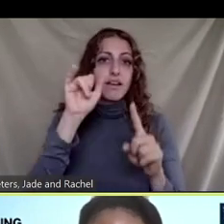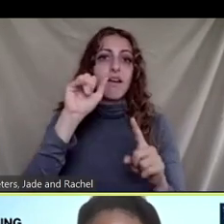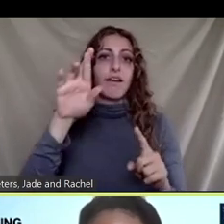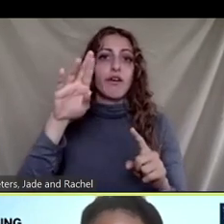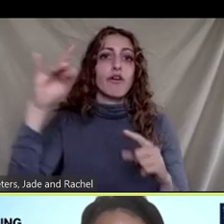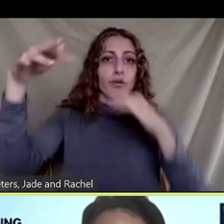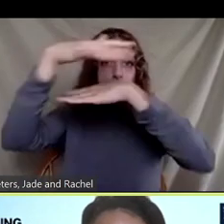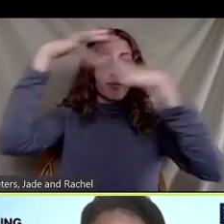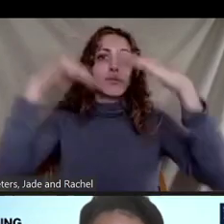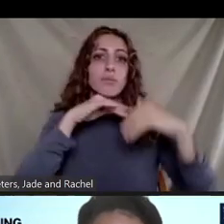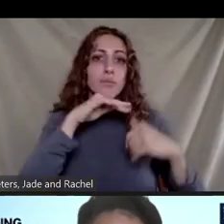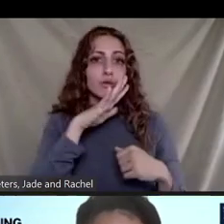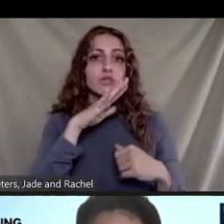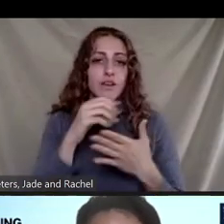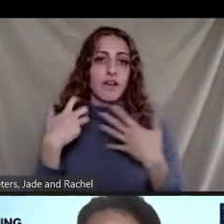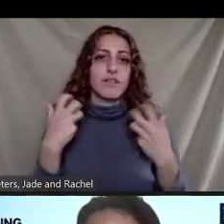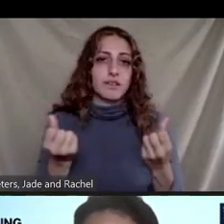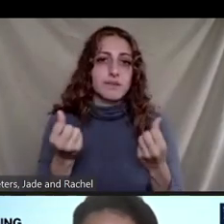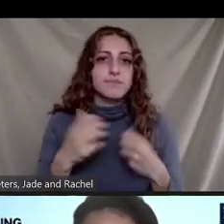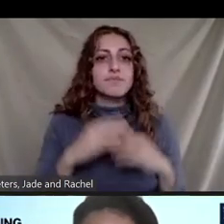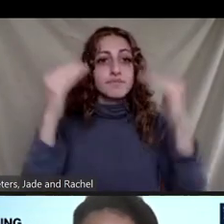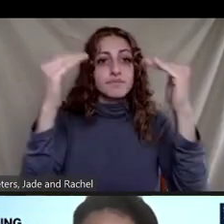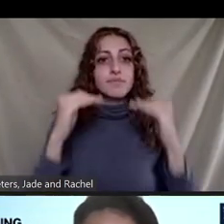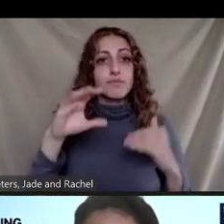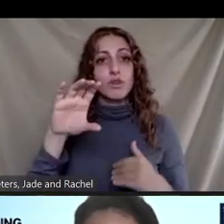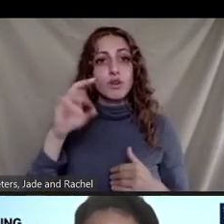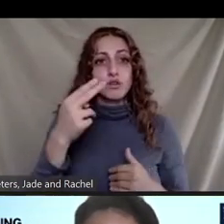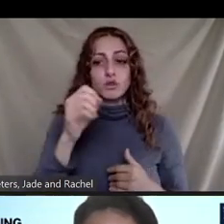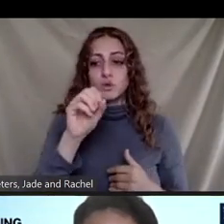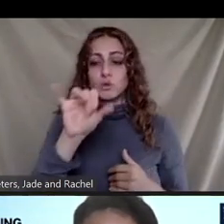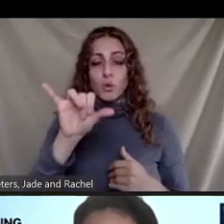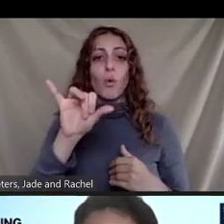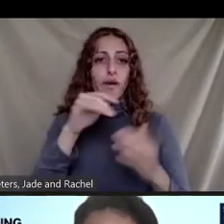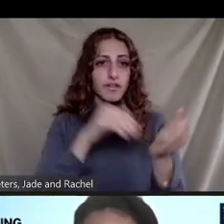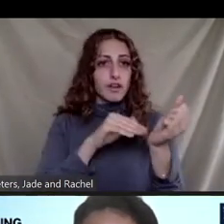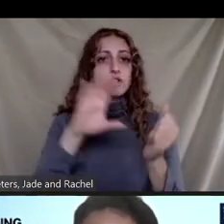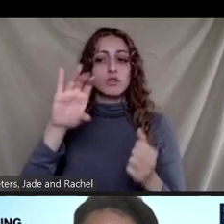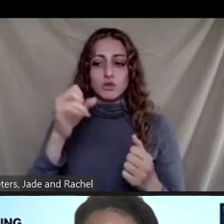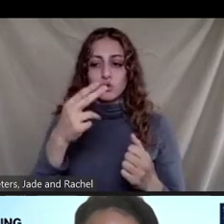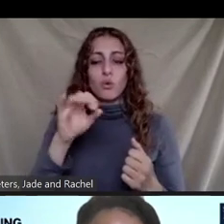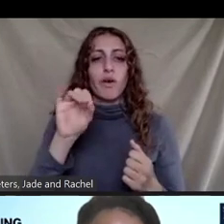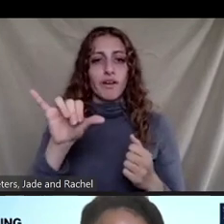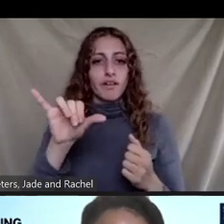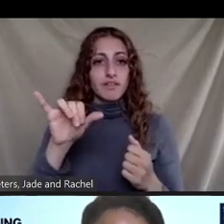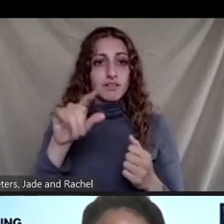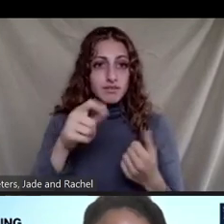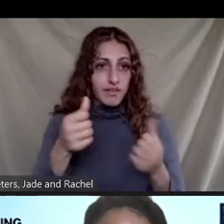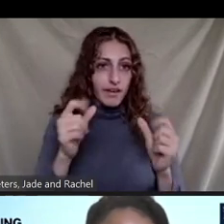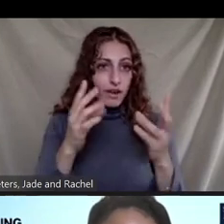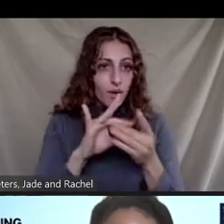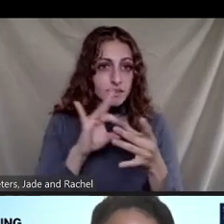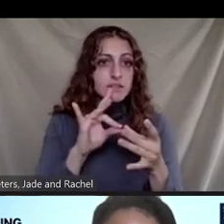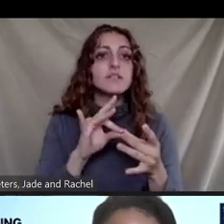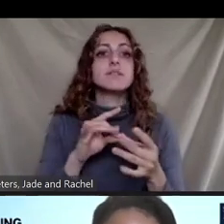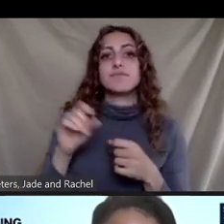impacts you uh dr choy do you have any comments on equity and research and teaching yes um